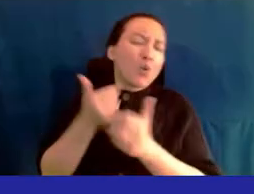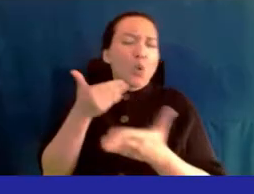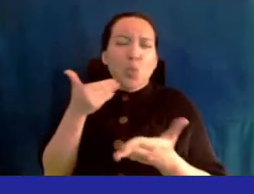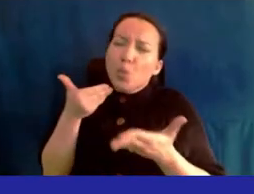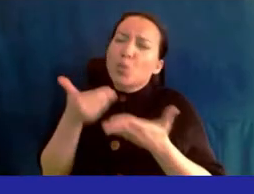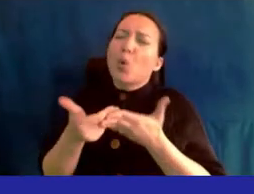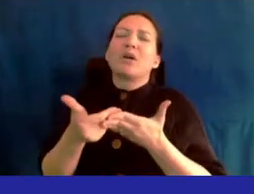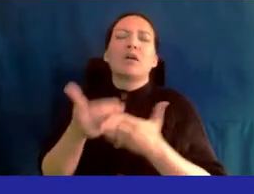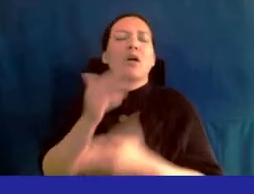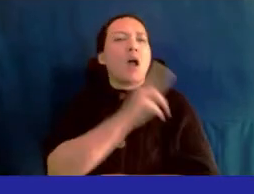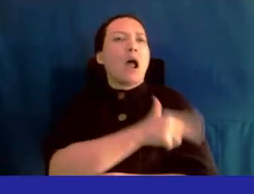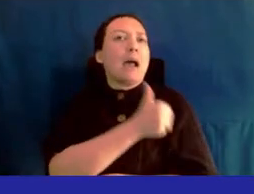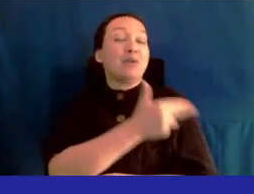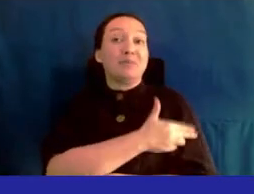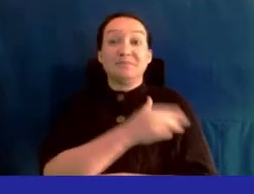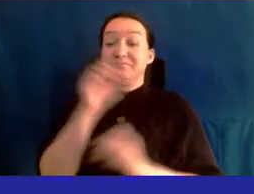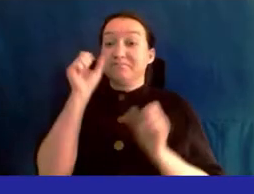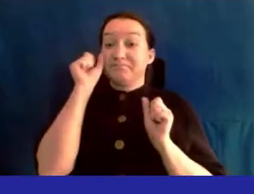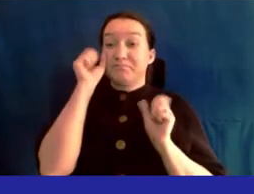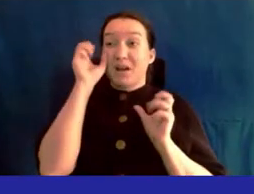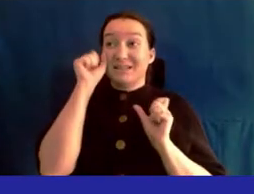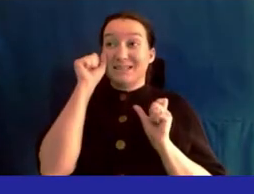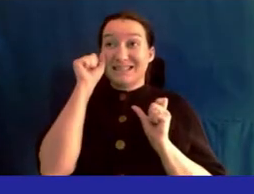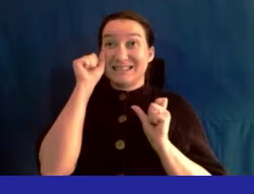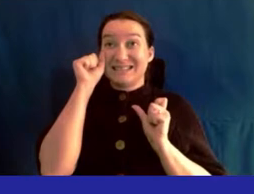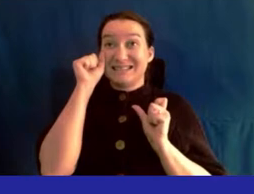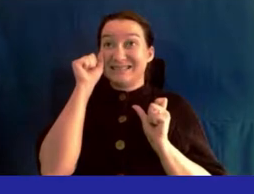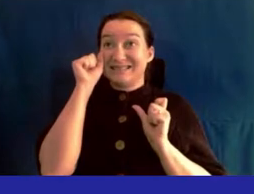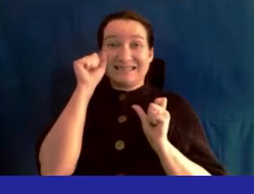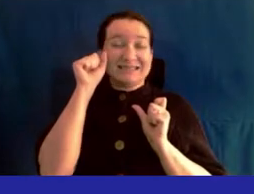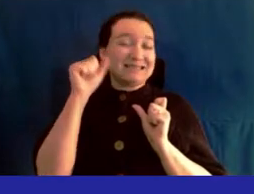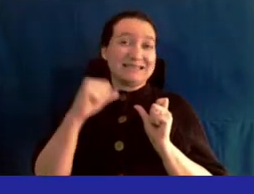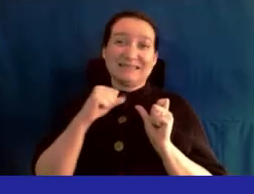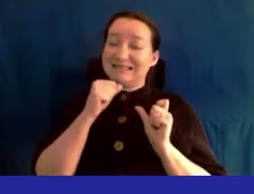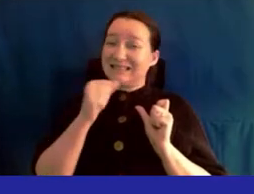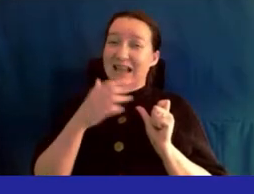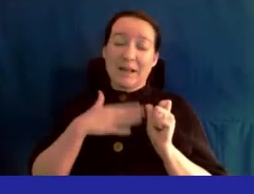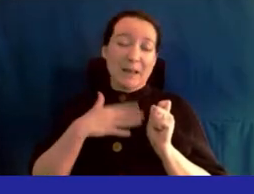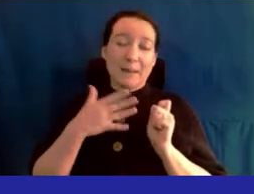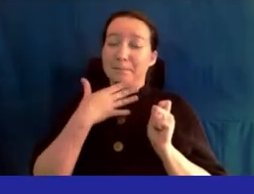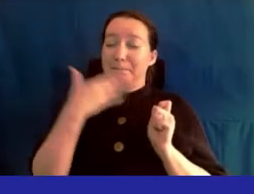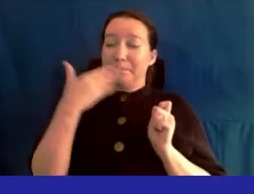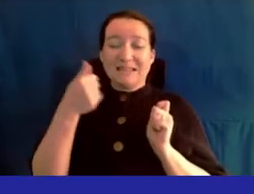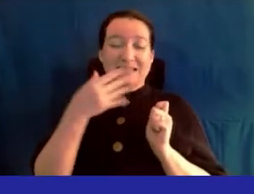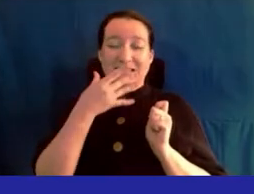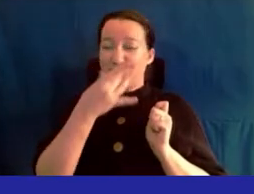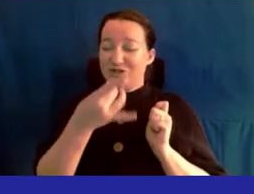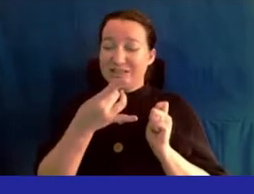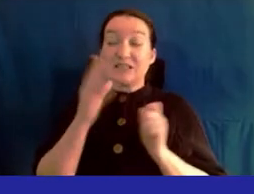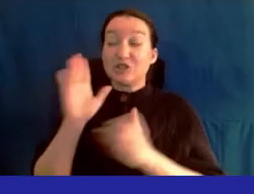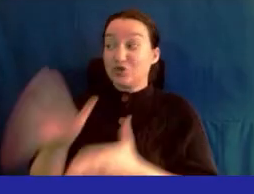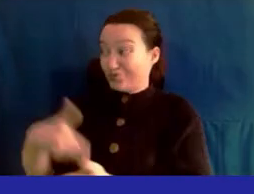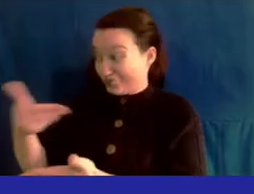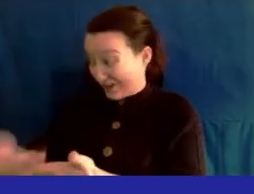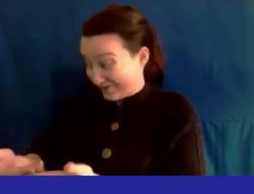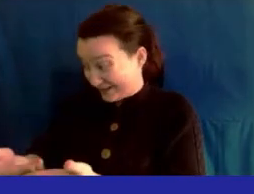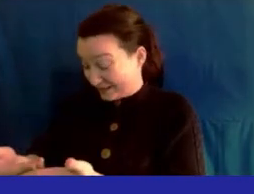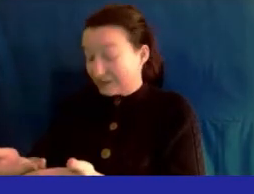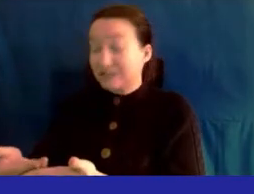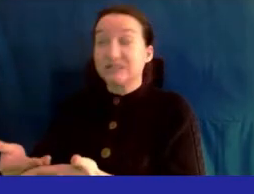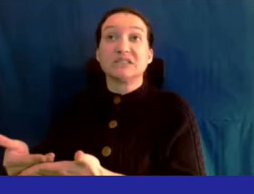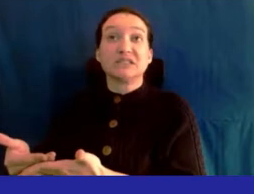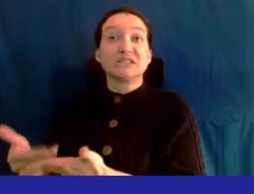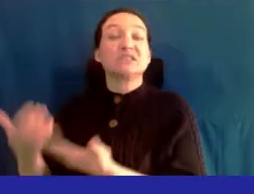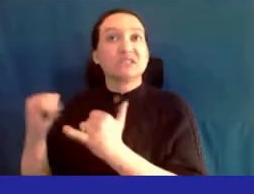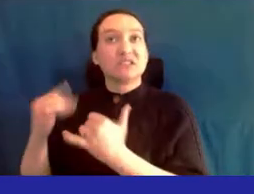which, to my surprise, was not in my best interest. So I get there, and I'm there, and I'm